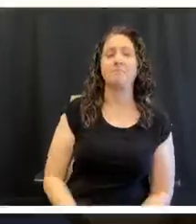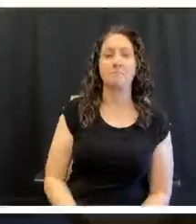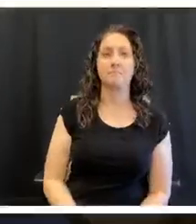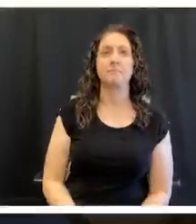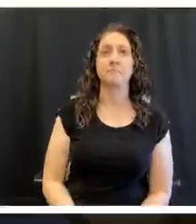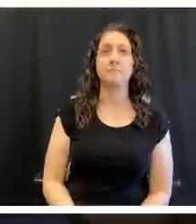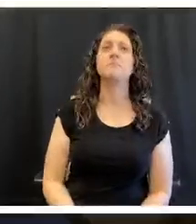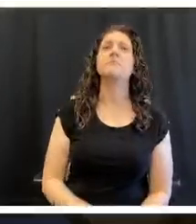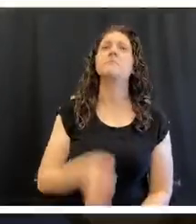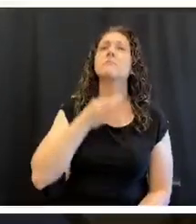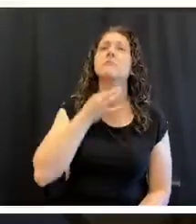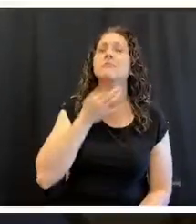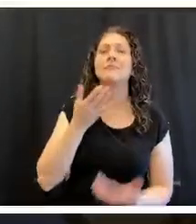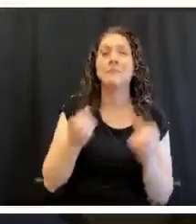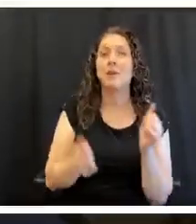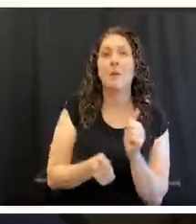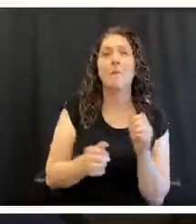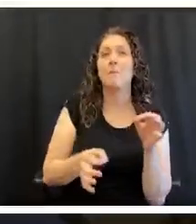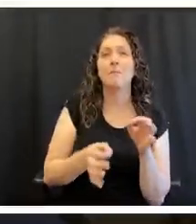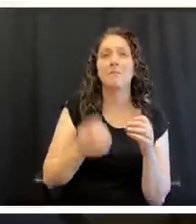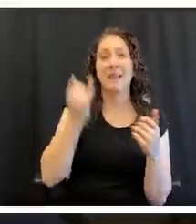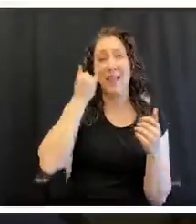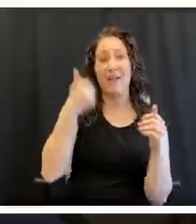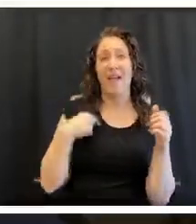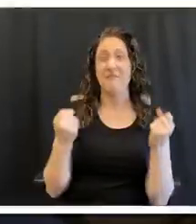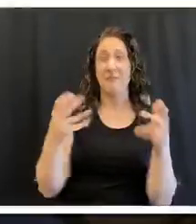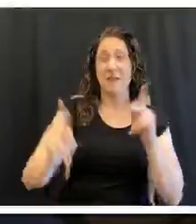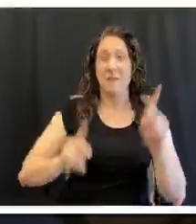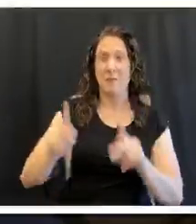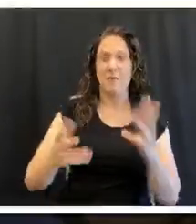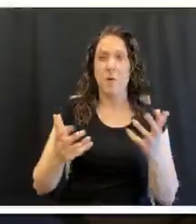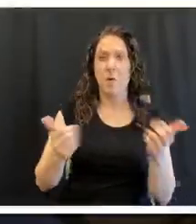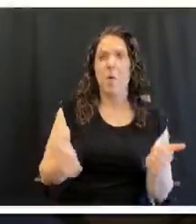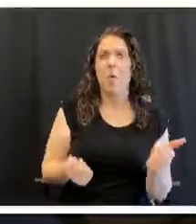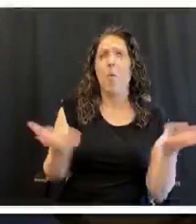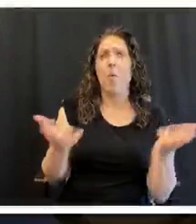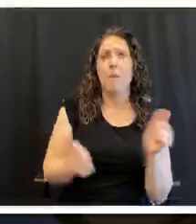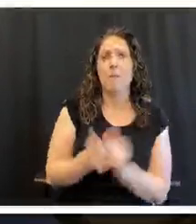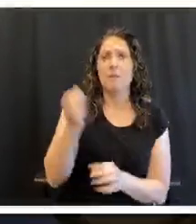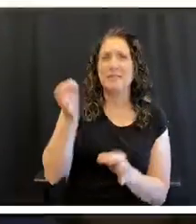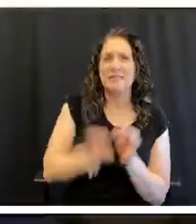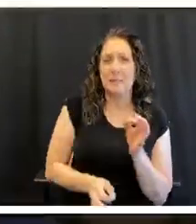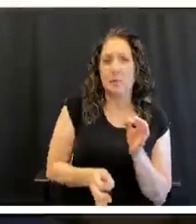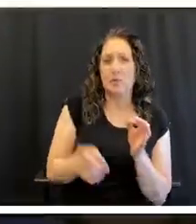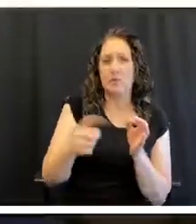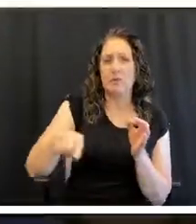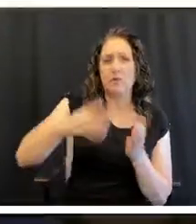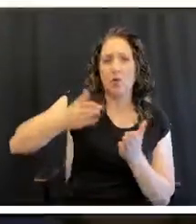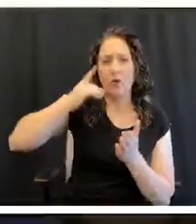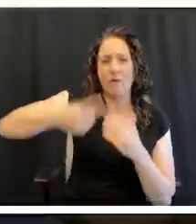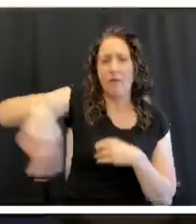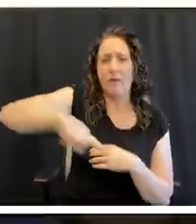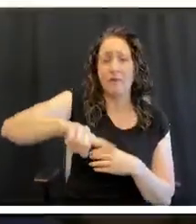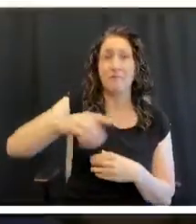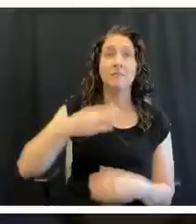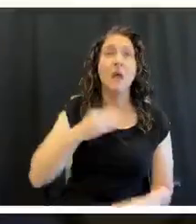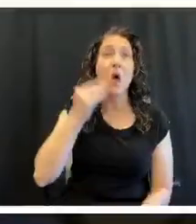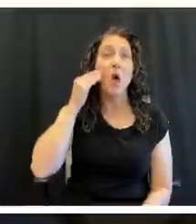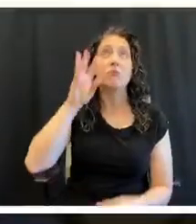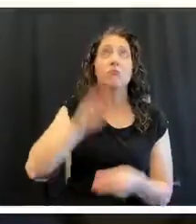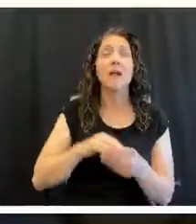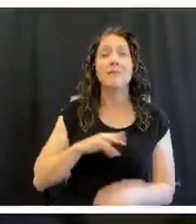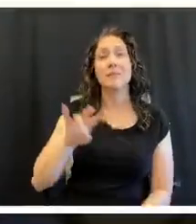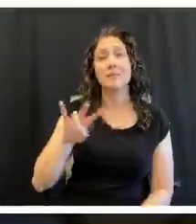And what's the easiest thing to make for a group? I mean, I've got seven people in my house. What do you put together